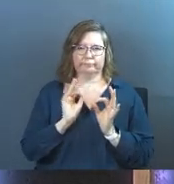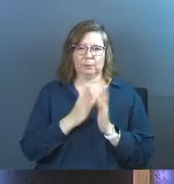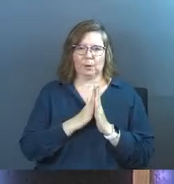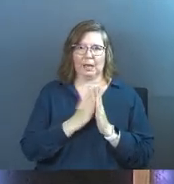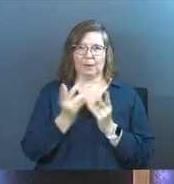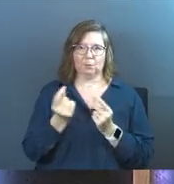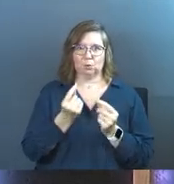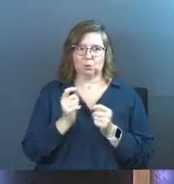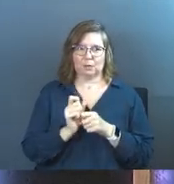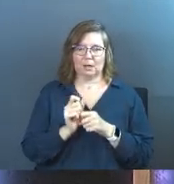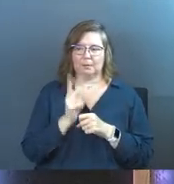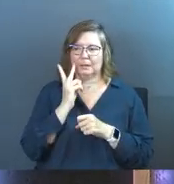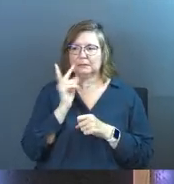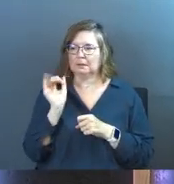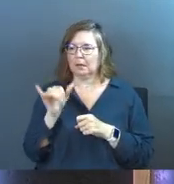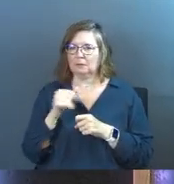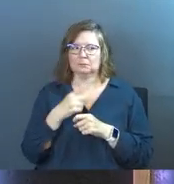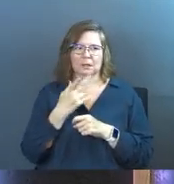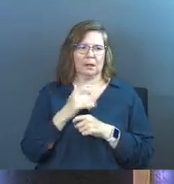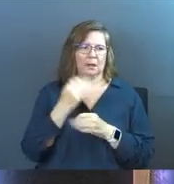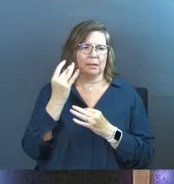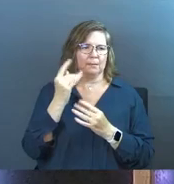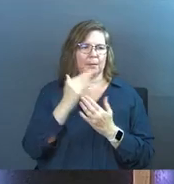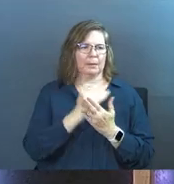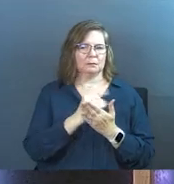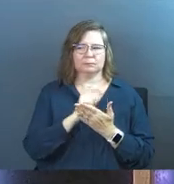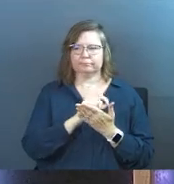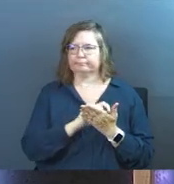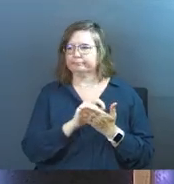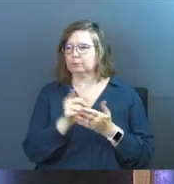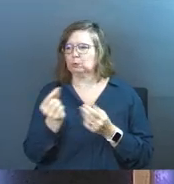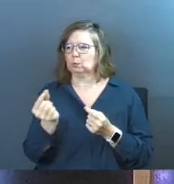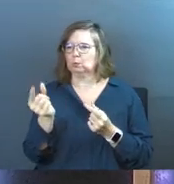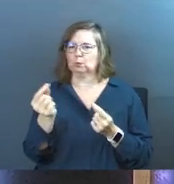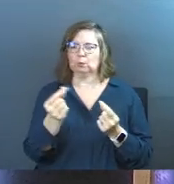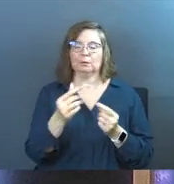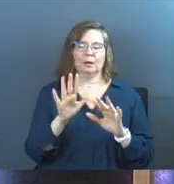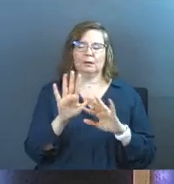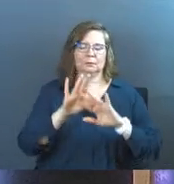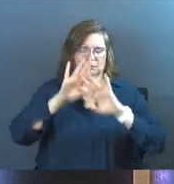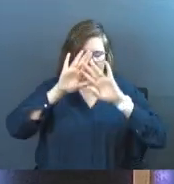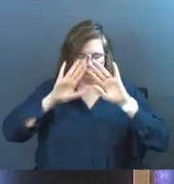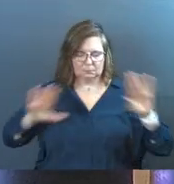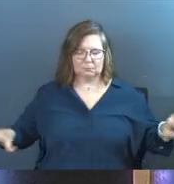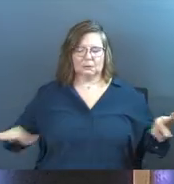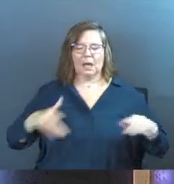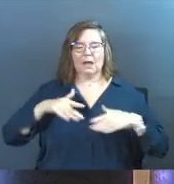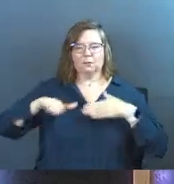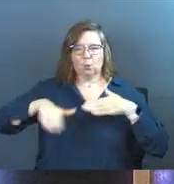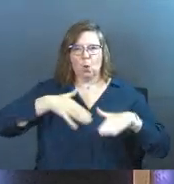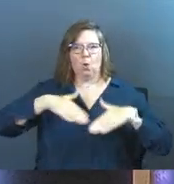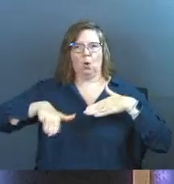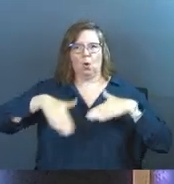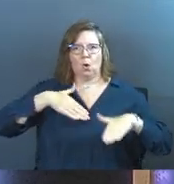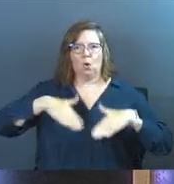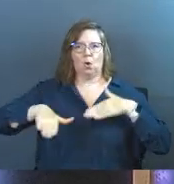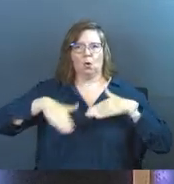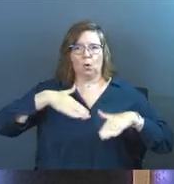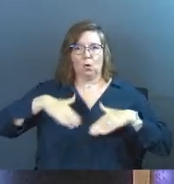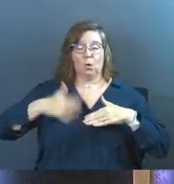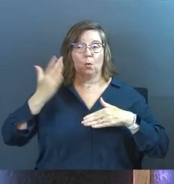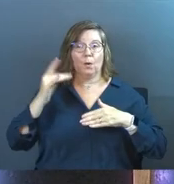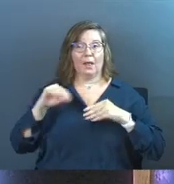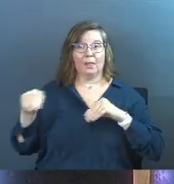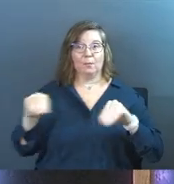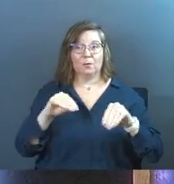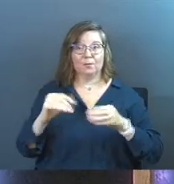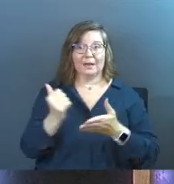I'm not going to do tasks and I'm going to think about things and make lists and stuff like that. I've got to walk in order to keep moving. The movement helps